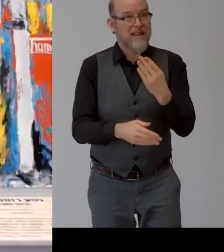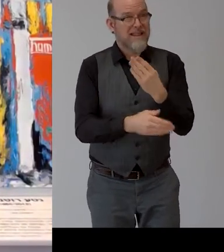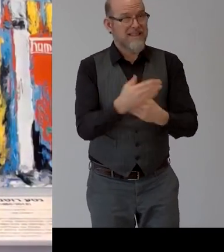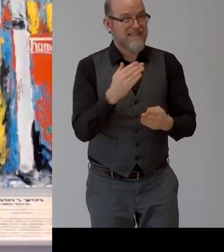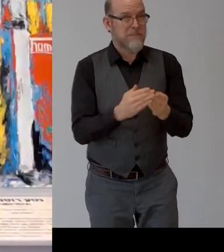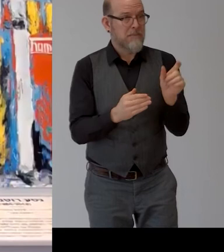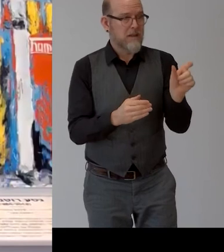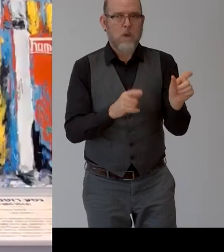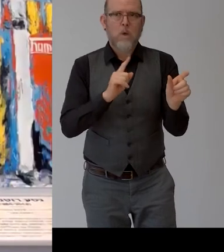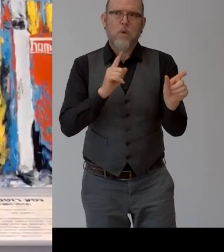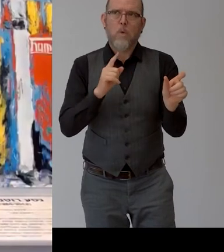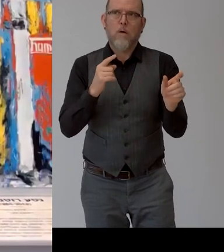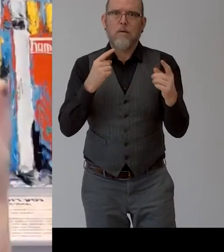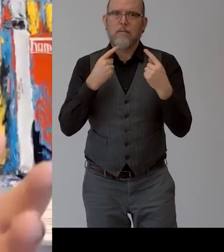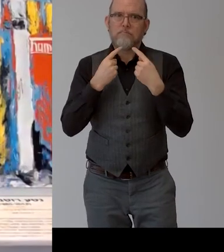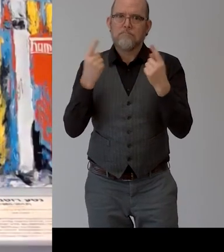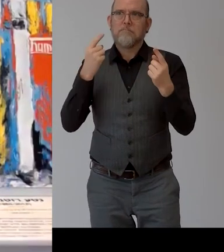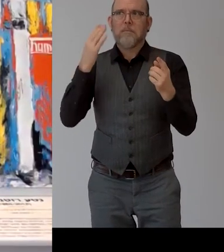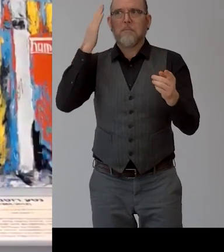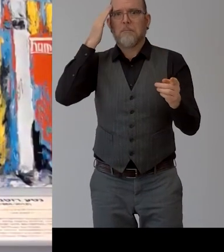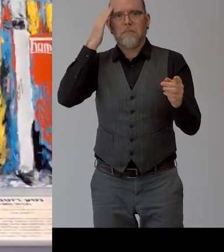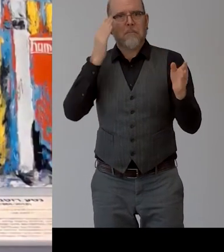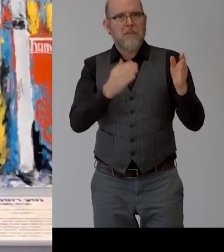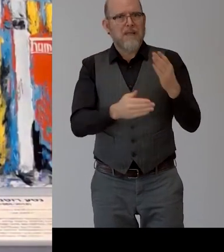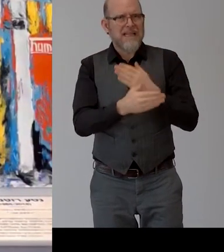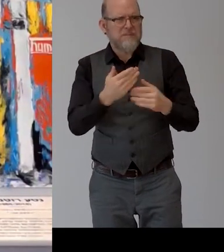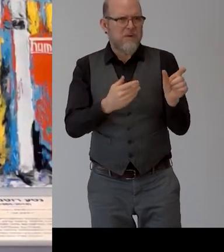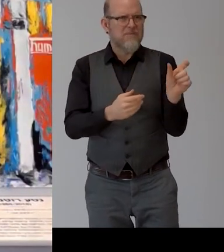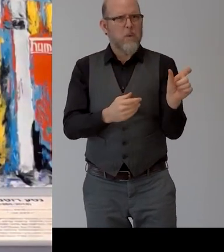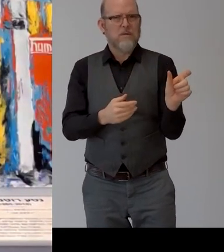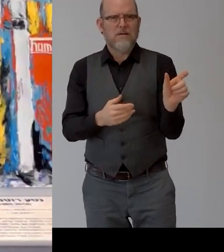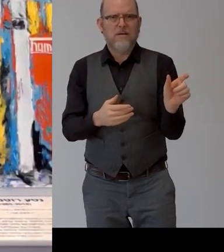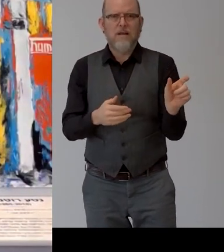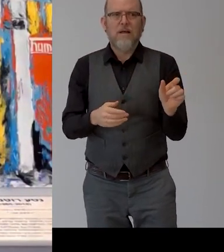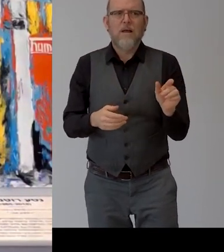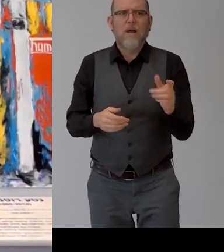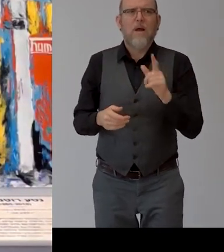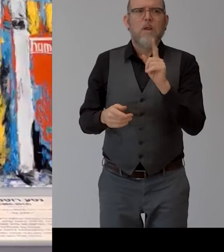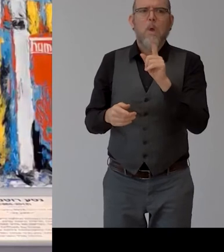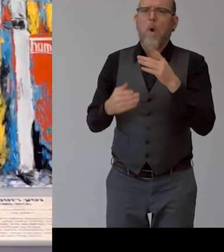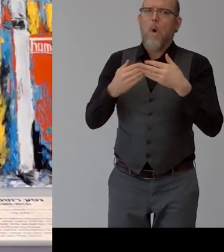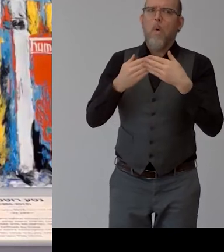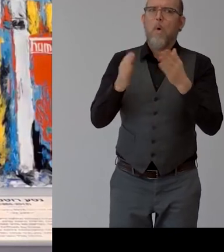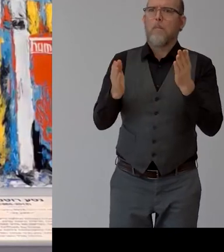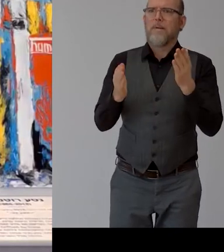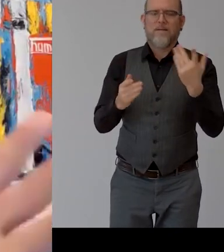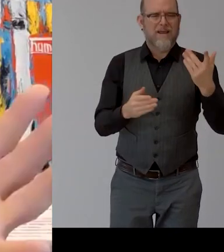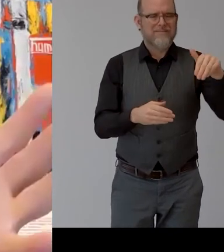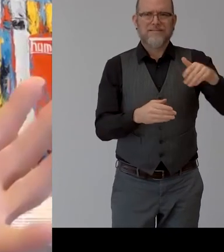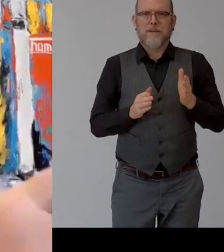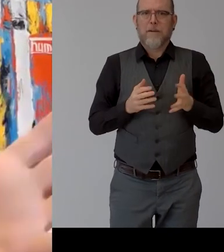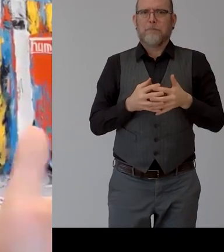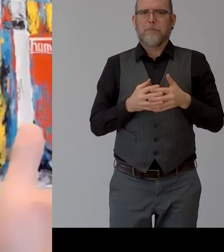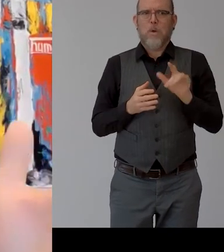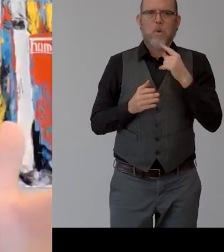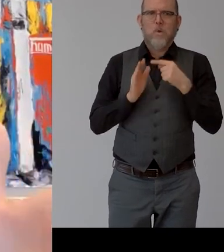and in sharing and in inviting for lectures are people with mental disability but they are totally